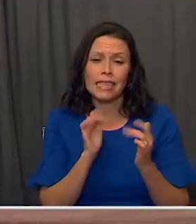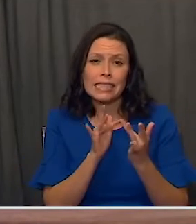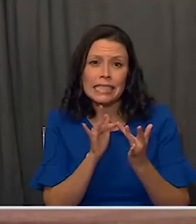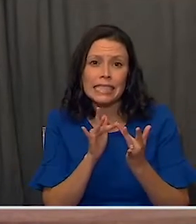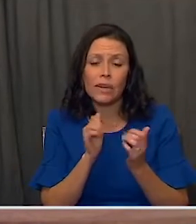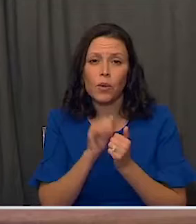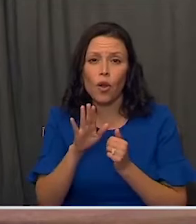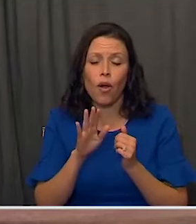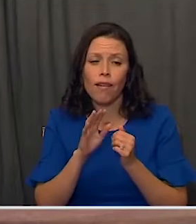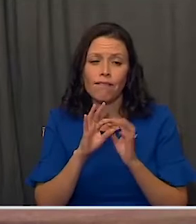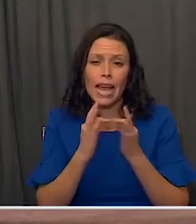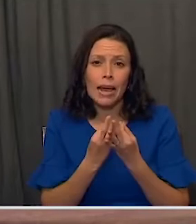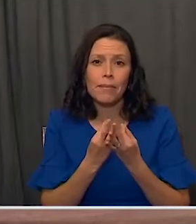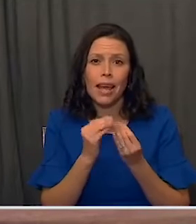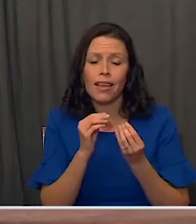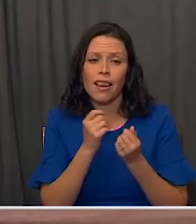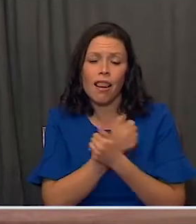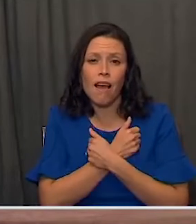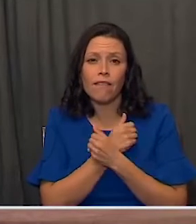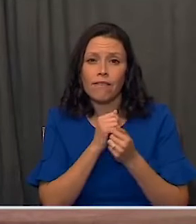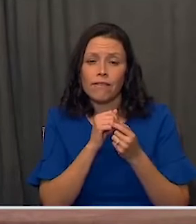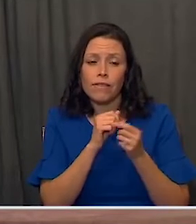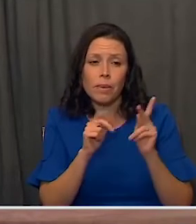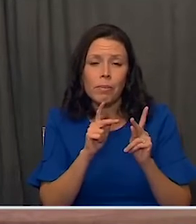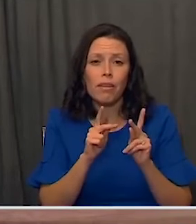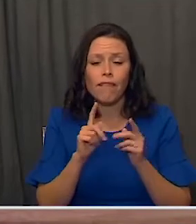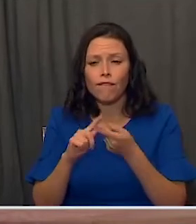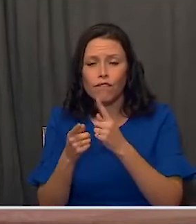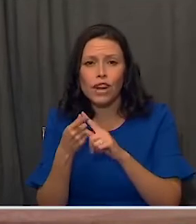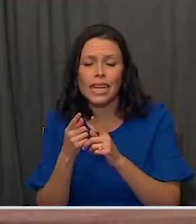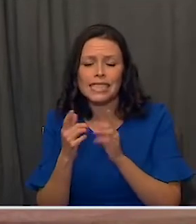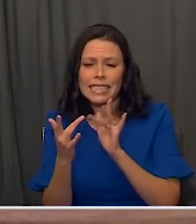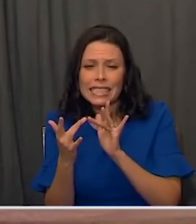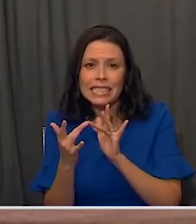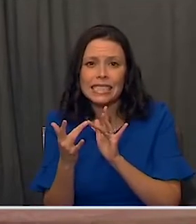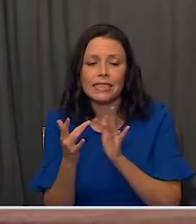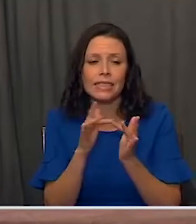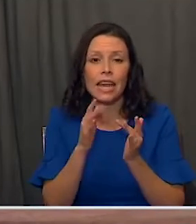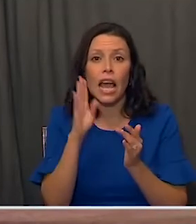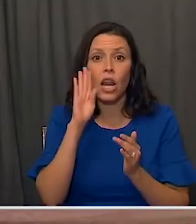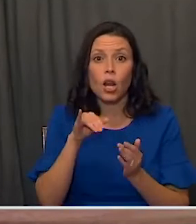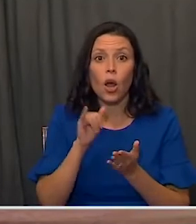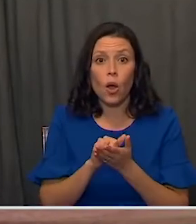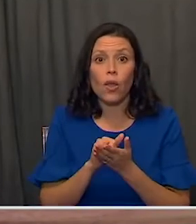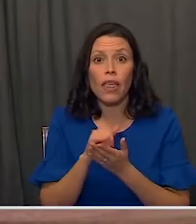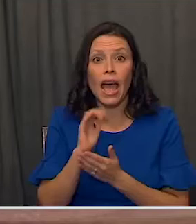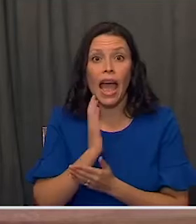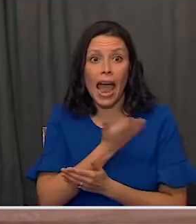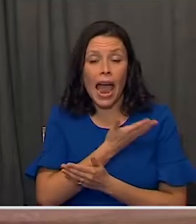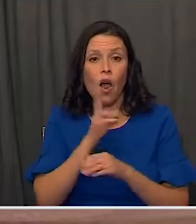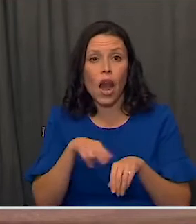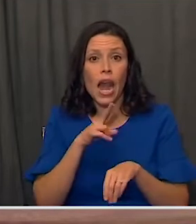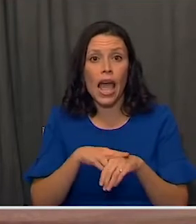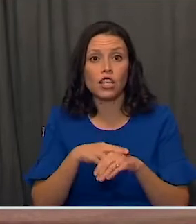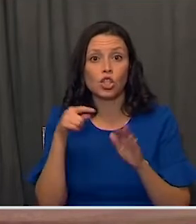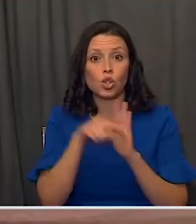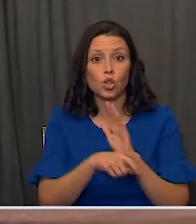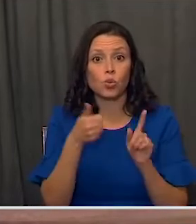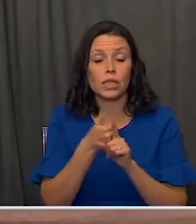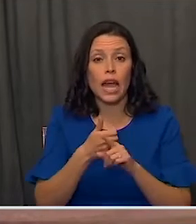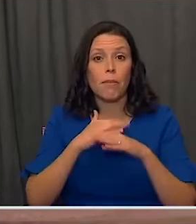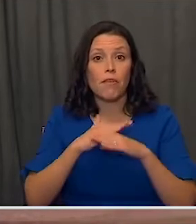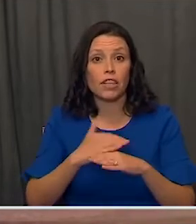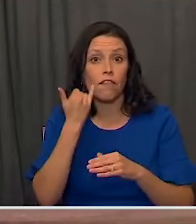to loved ones. Please reach out to friends and family. And please know that SAMHSA's National Suicide Prevention Lifeline is